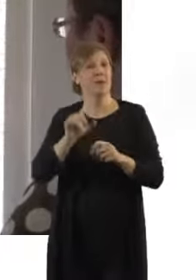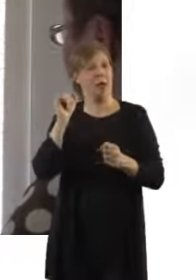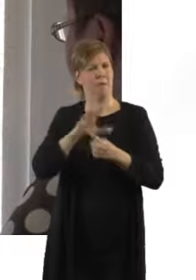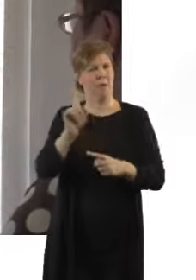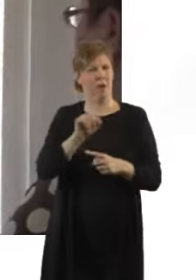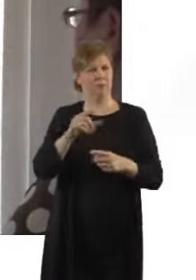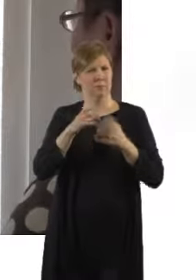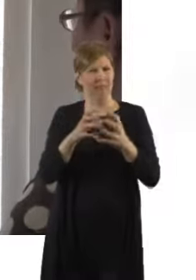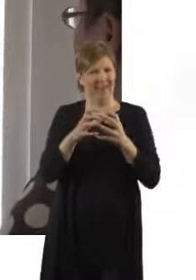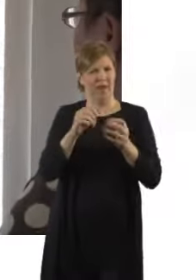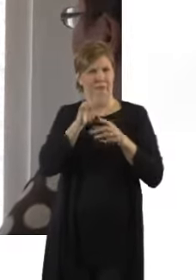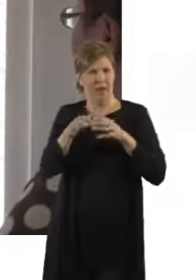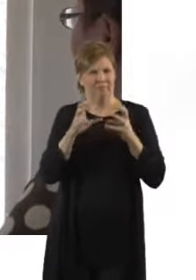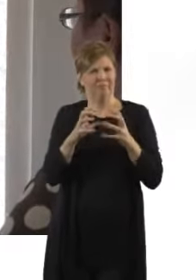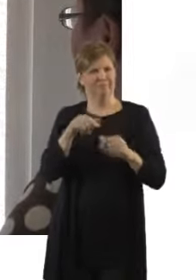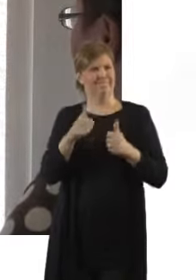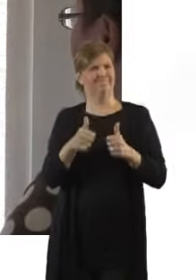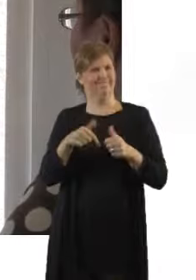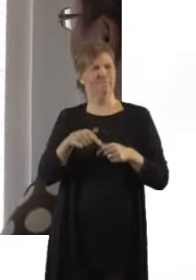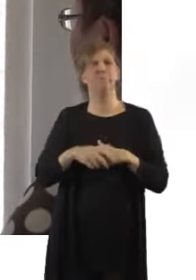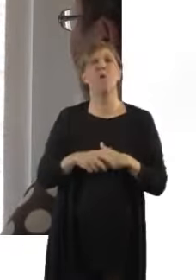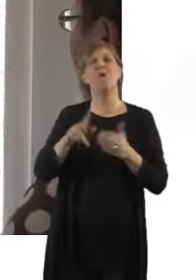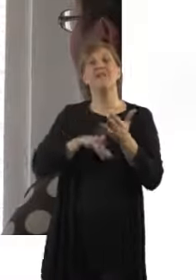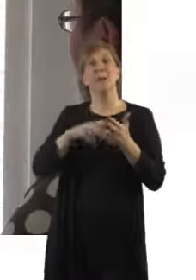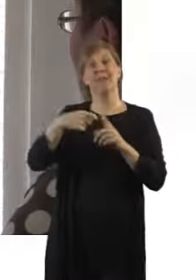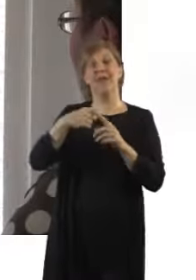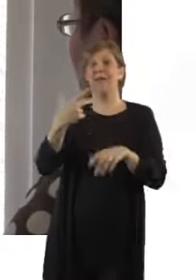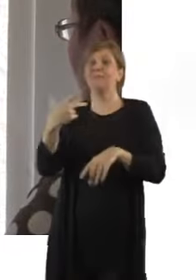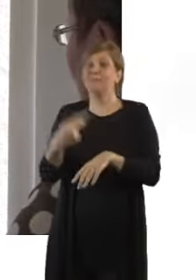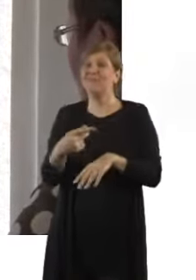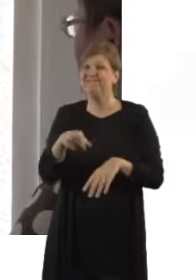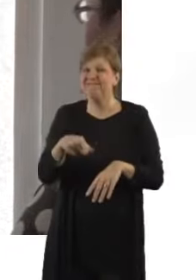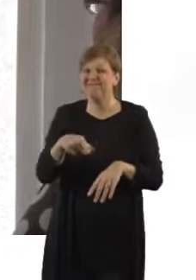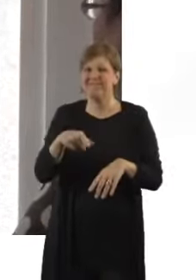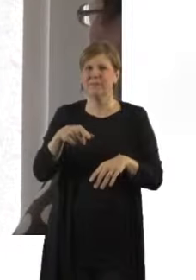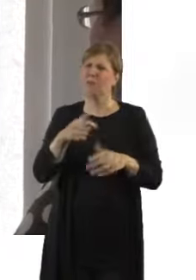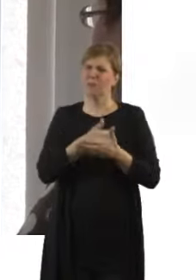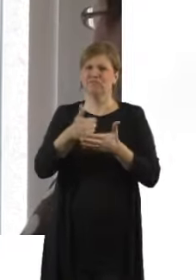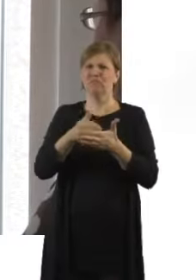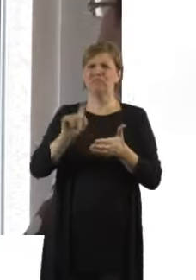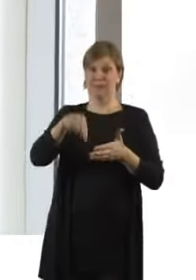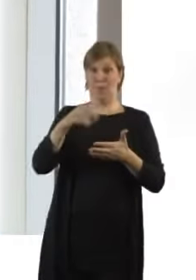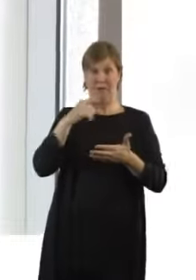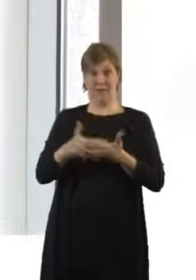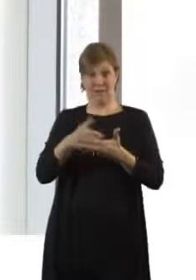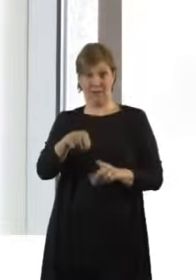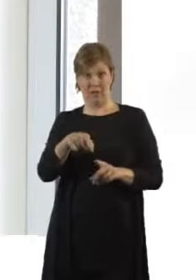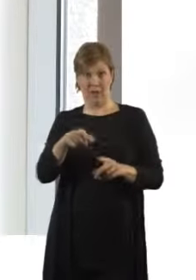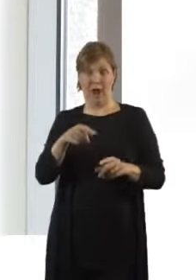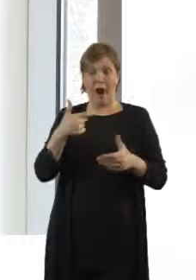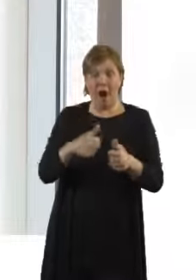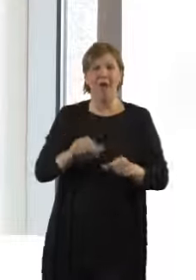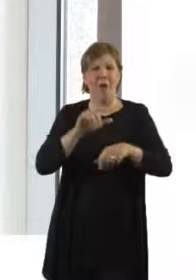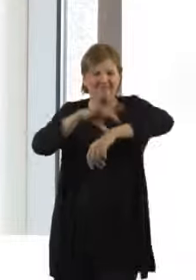routine things that happen. The baby will have identity bracelets put on, one on each ankle. It's very, very